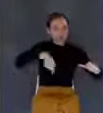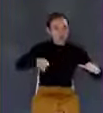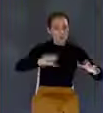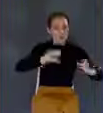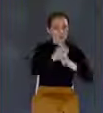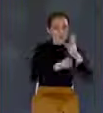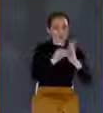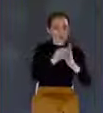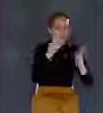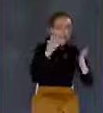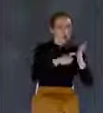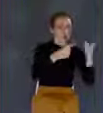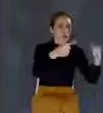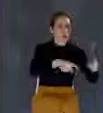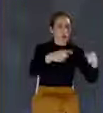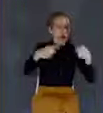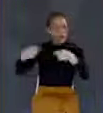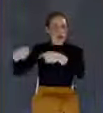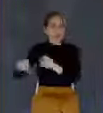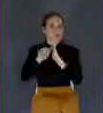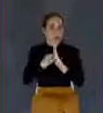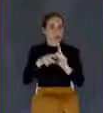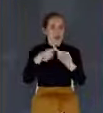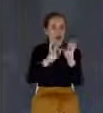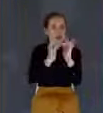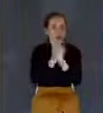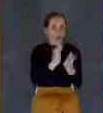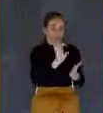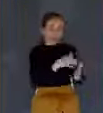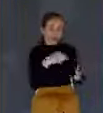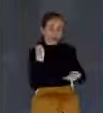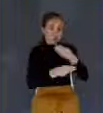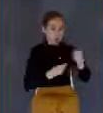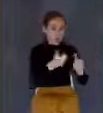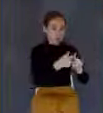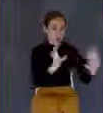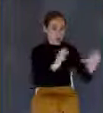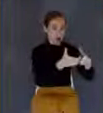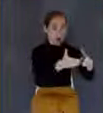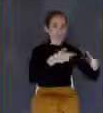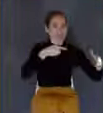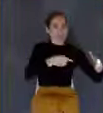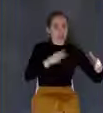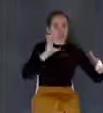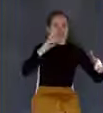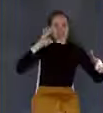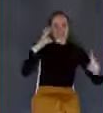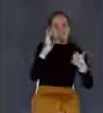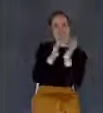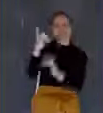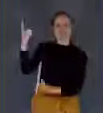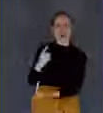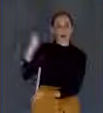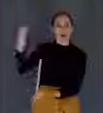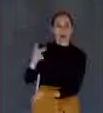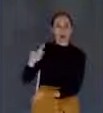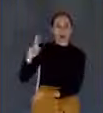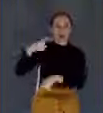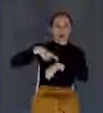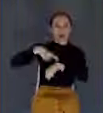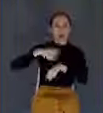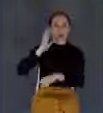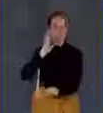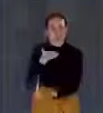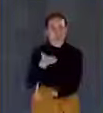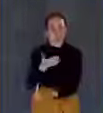all those things begin to happen, that generation will not pass away until everything happens. It all comes to pass. How sure is it? Verse 31,